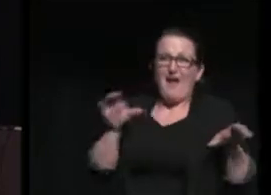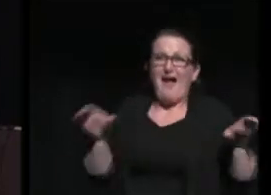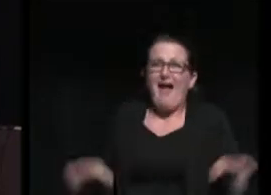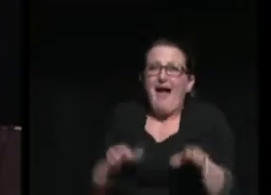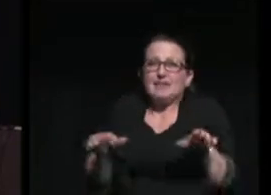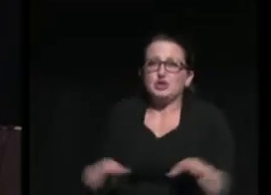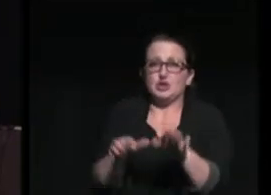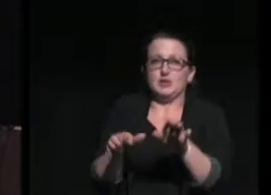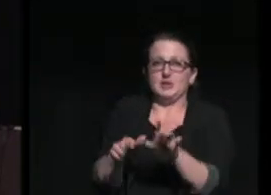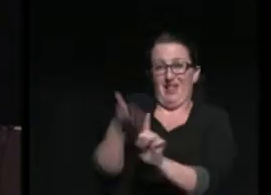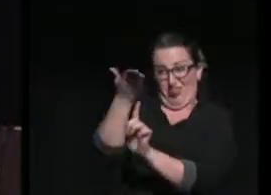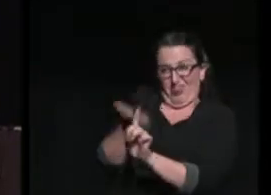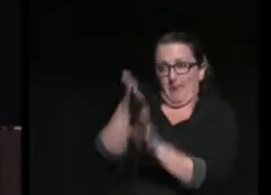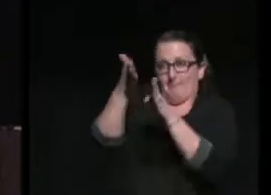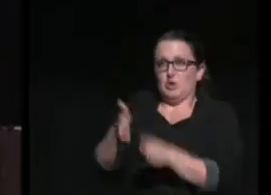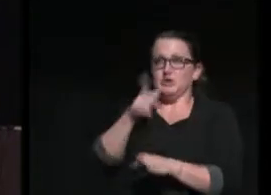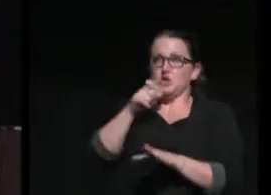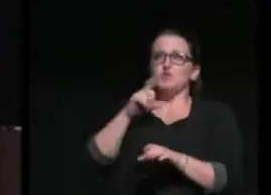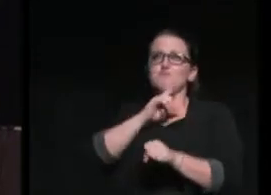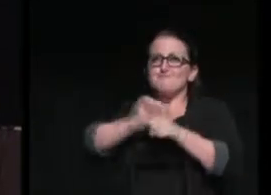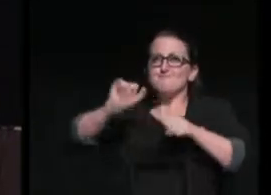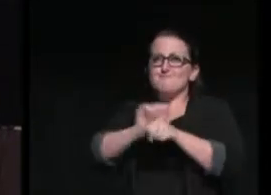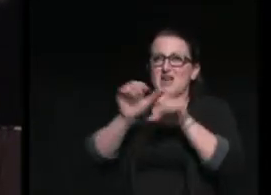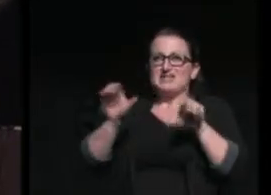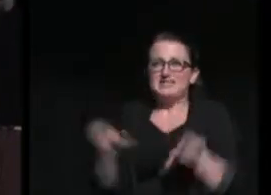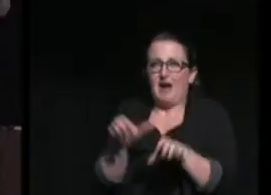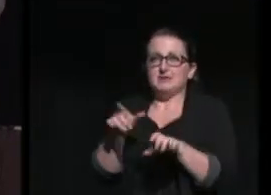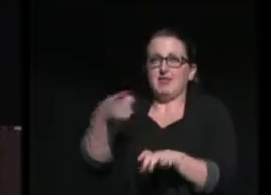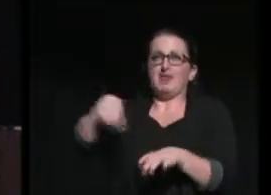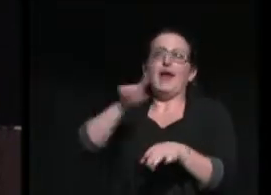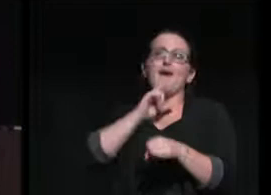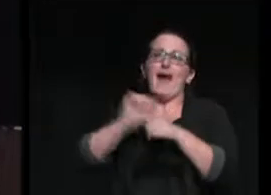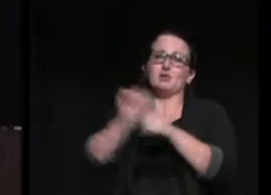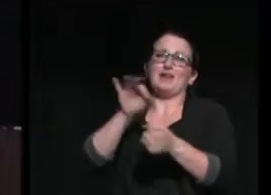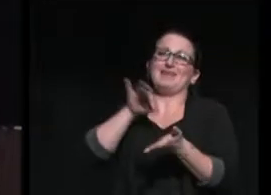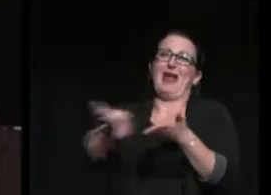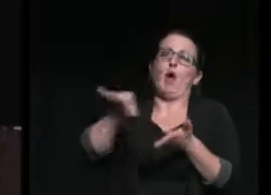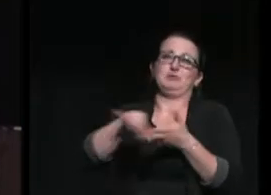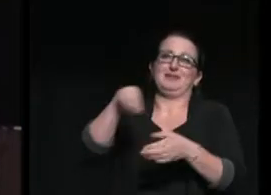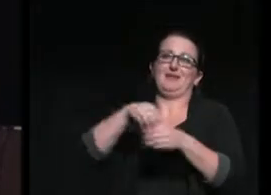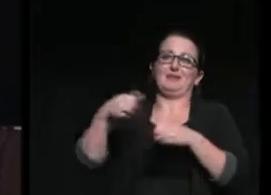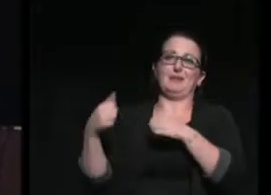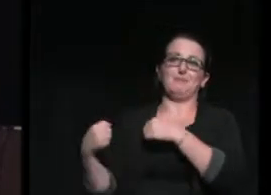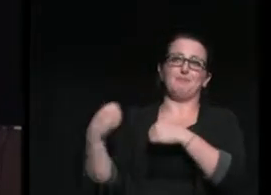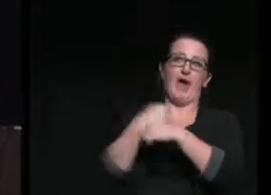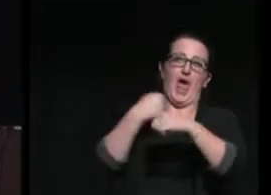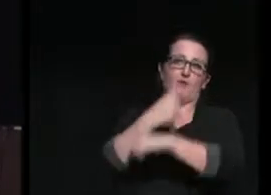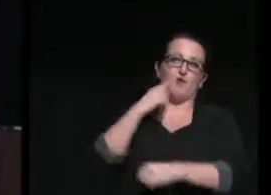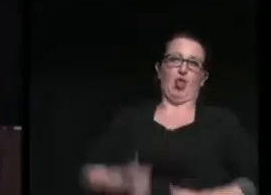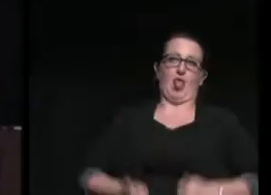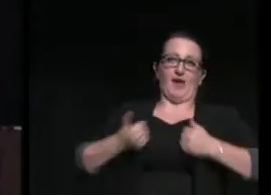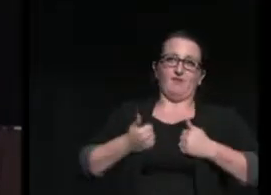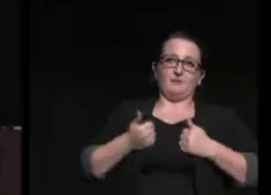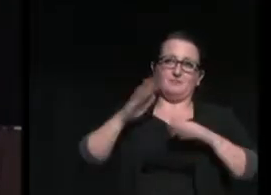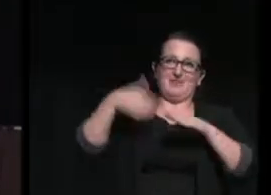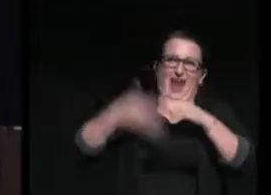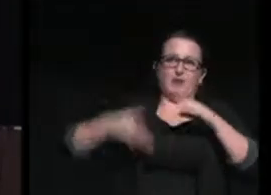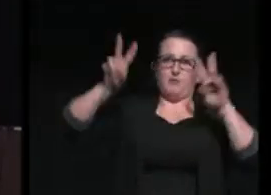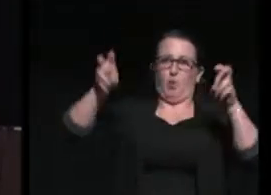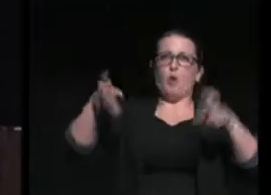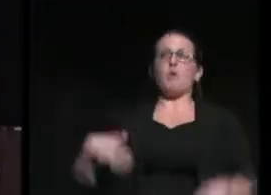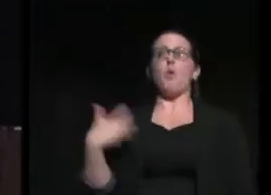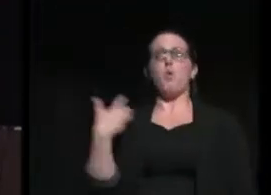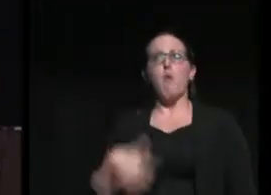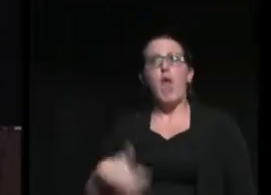the doer of deeds who actually counts in the battle for life. End of quote. Wow. Imagine,